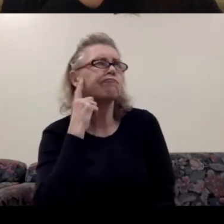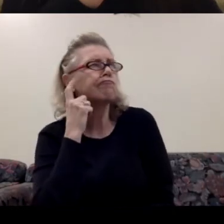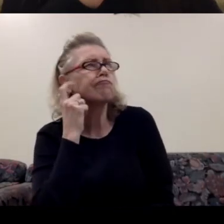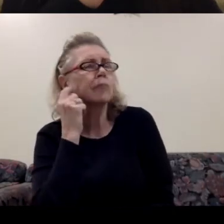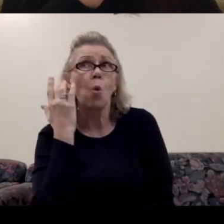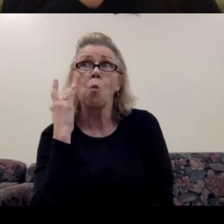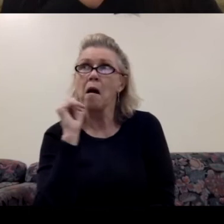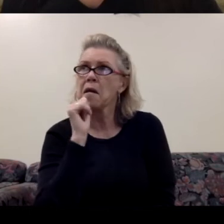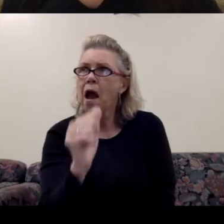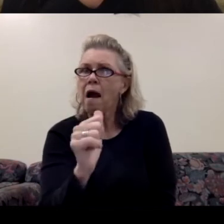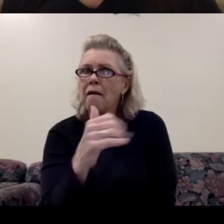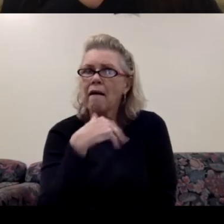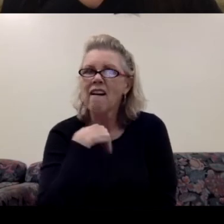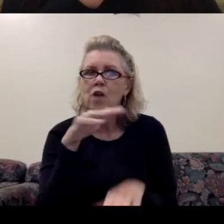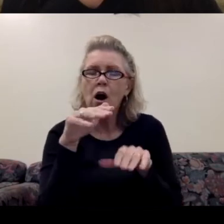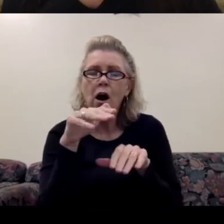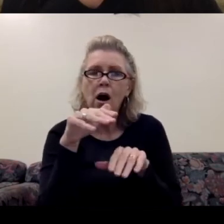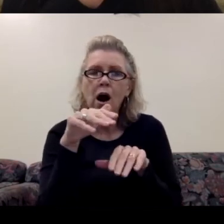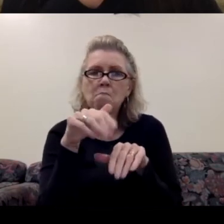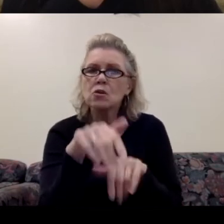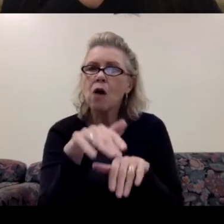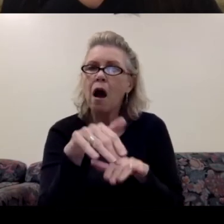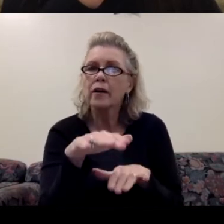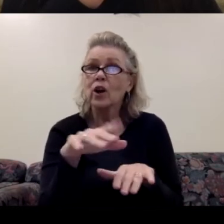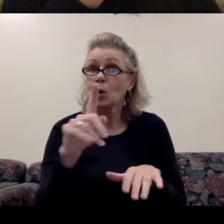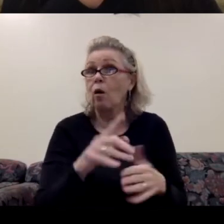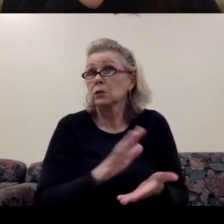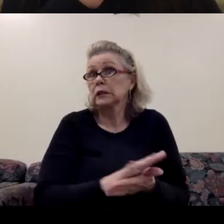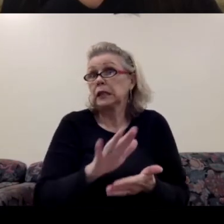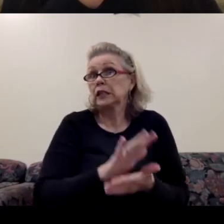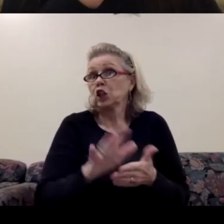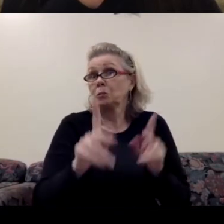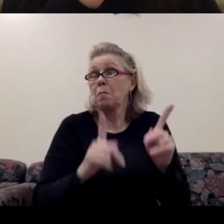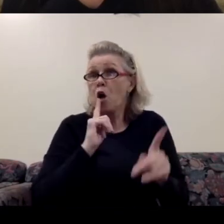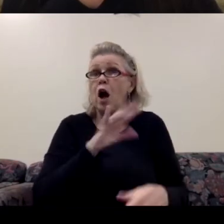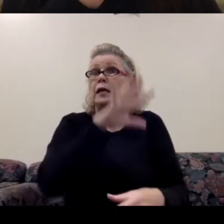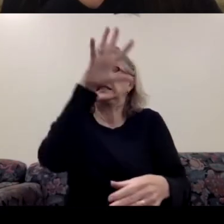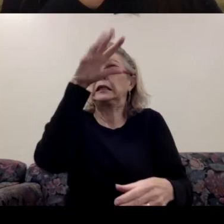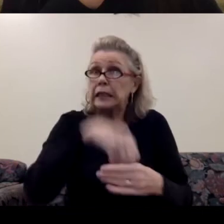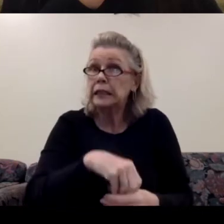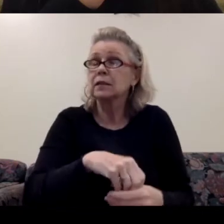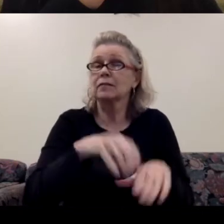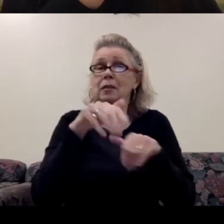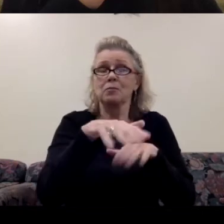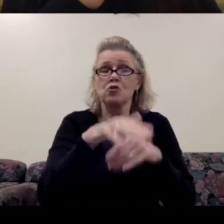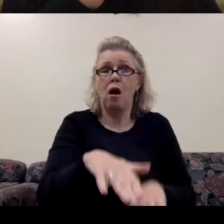where sanitation would be the parade in the parade. And I was invited by creative time